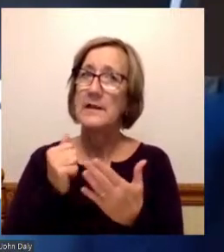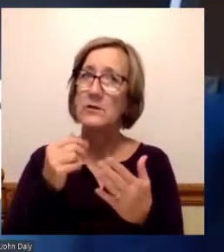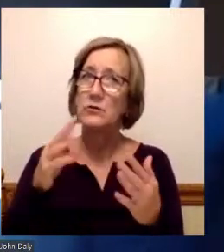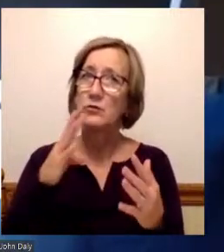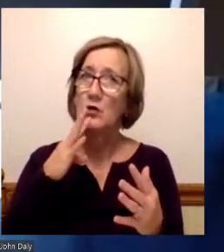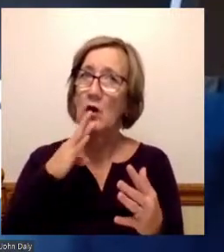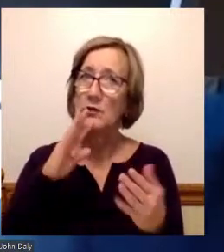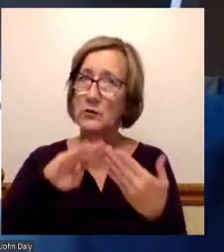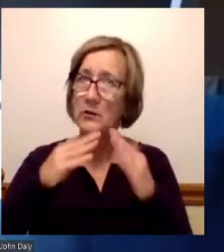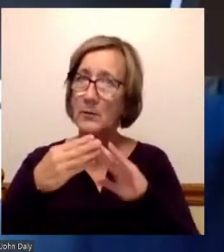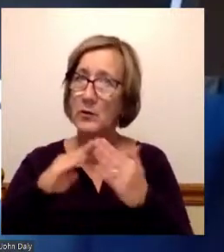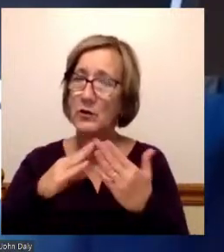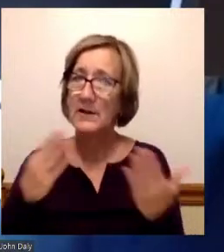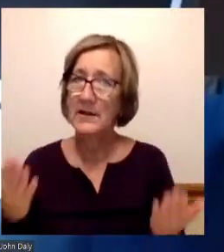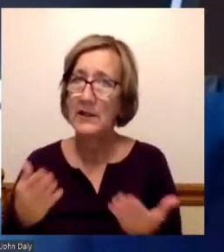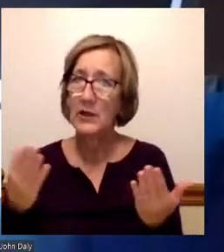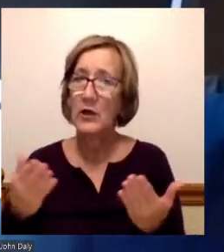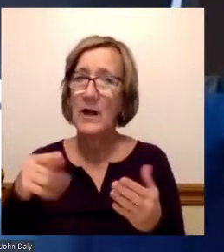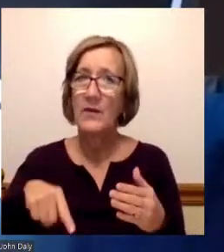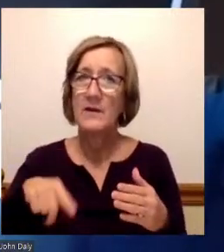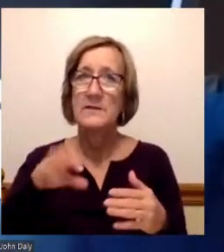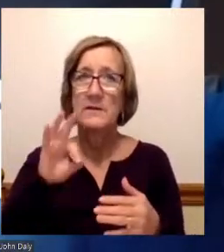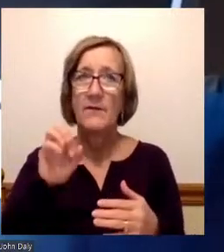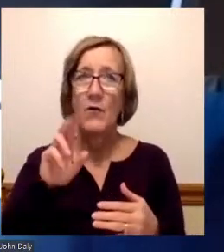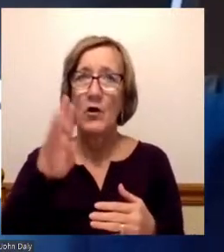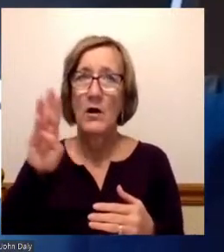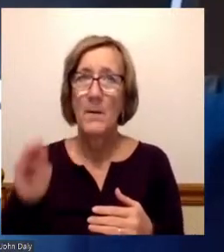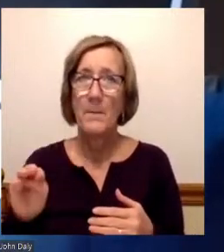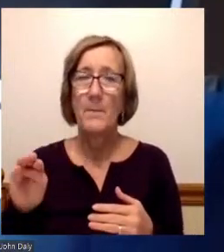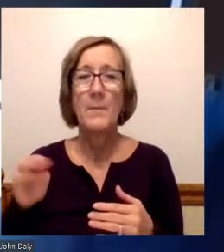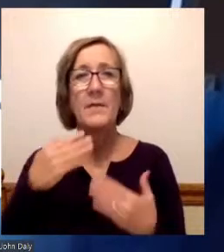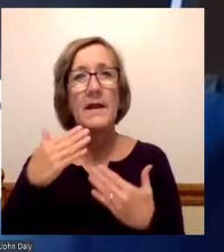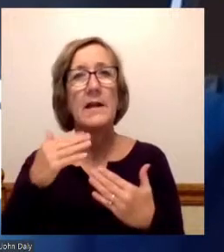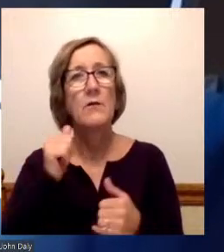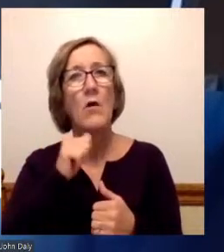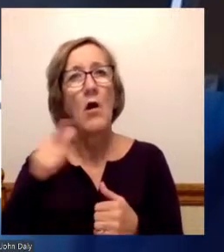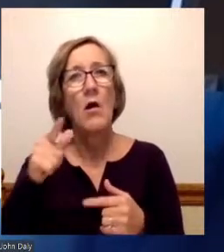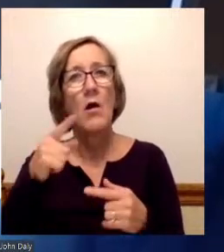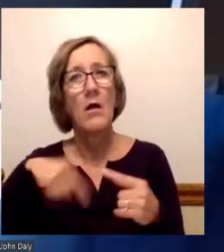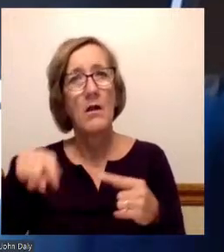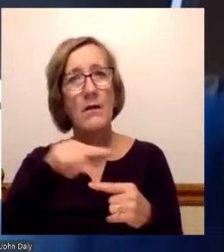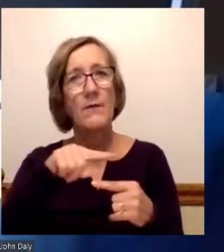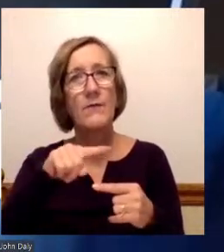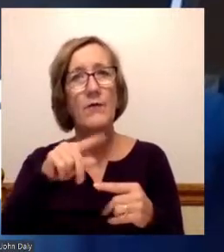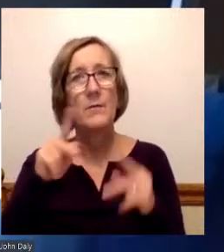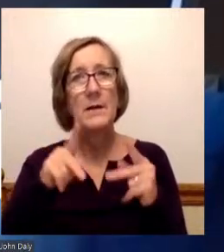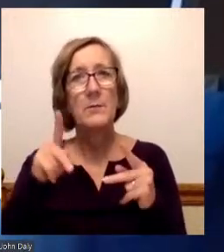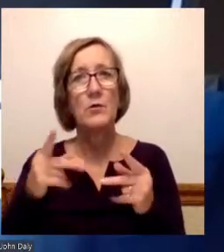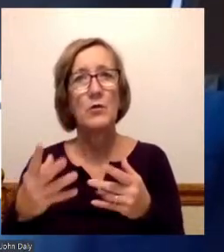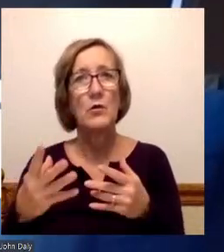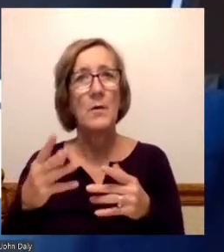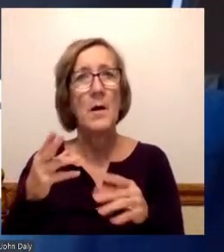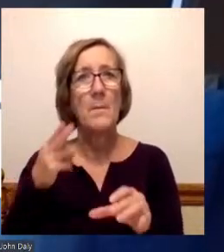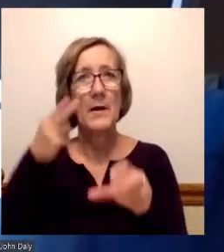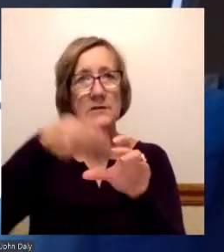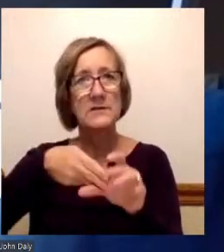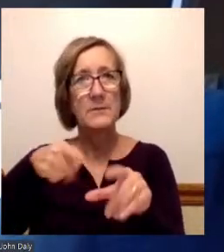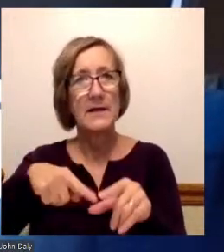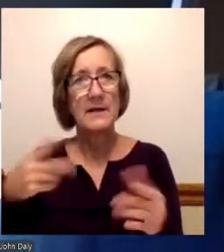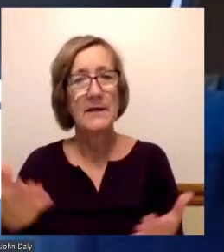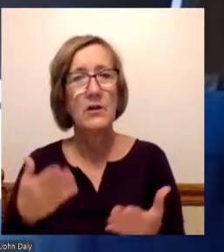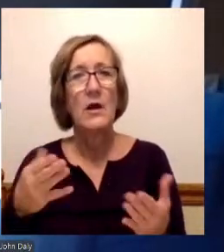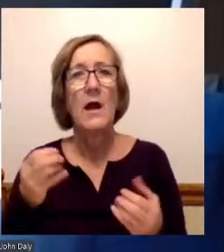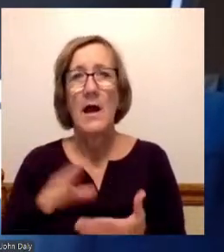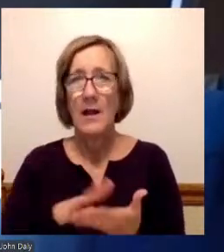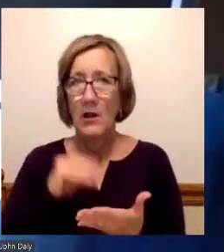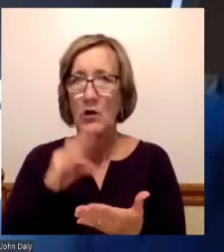on this forum. And I'd like to thank everyone that's involved, most of all my colleagues for participating in this. I've learned a lot of things about my